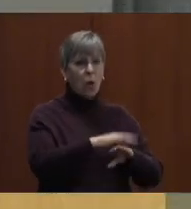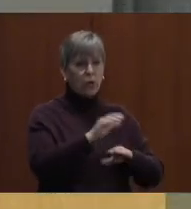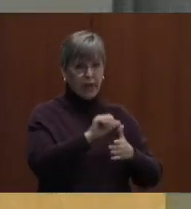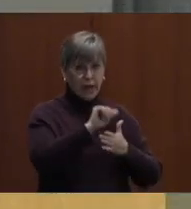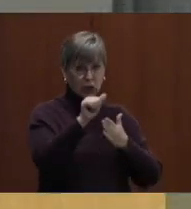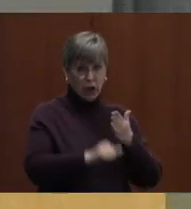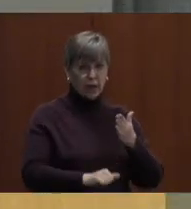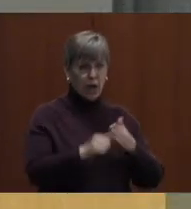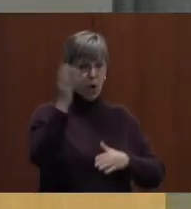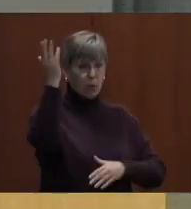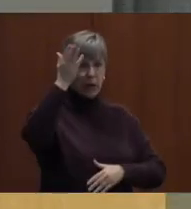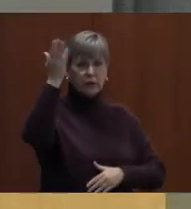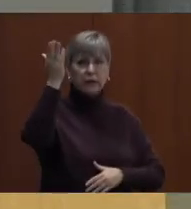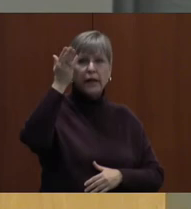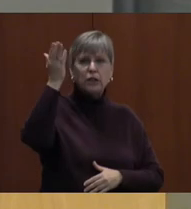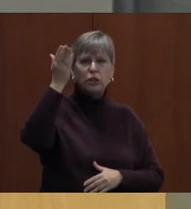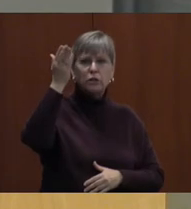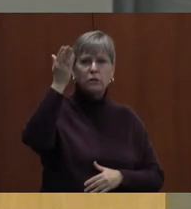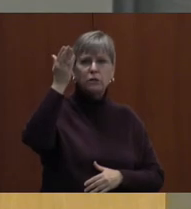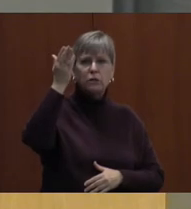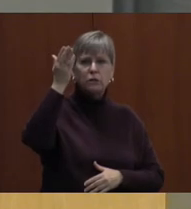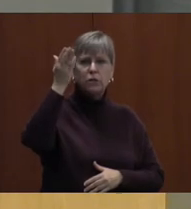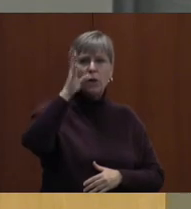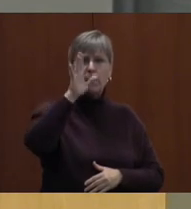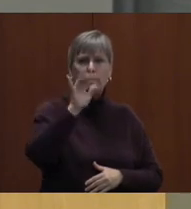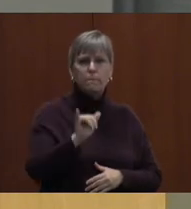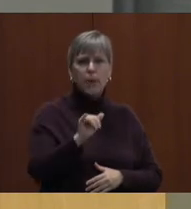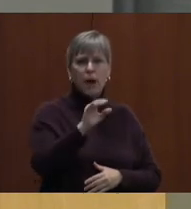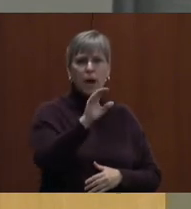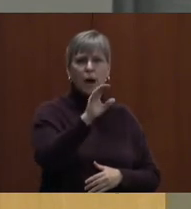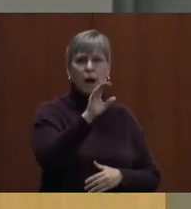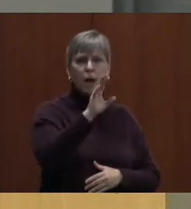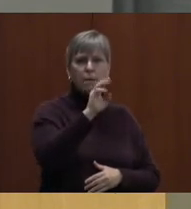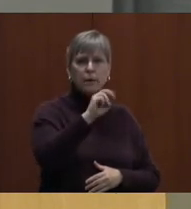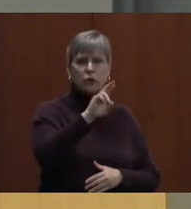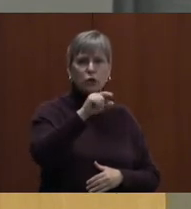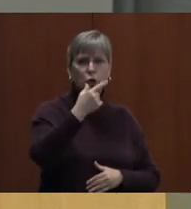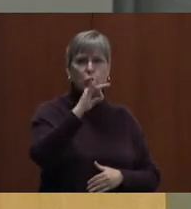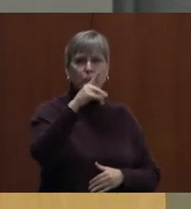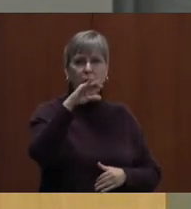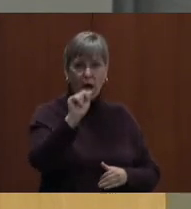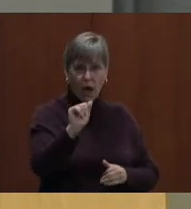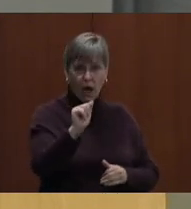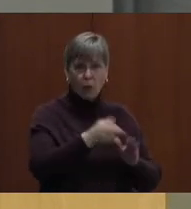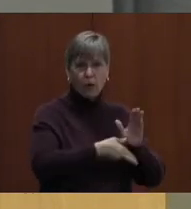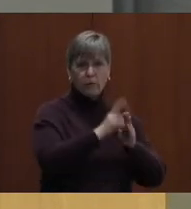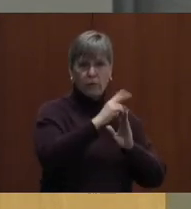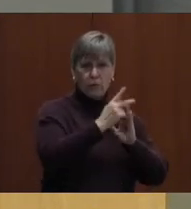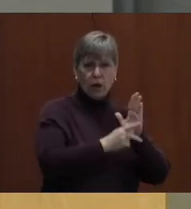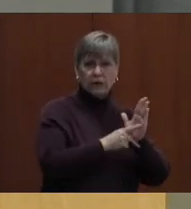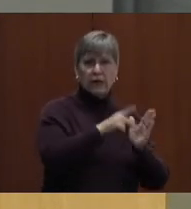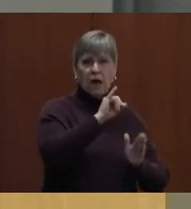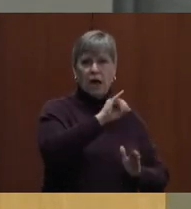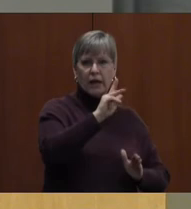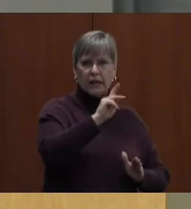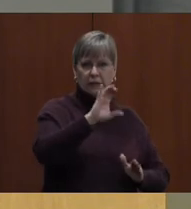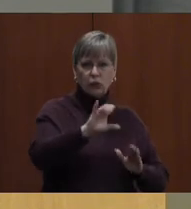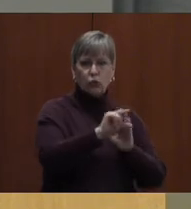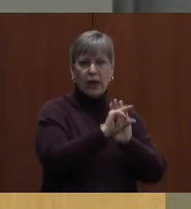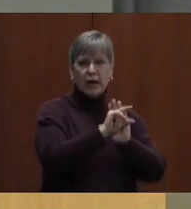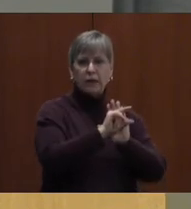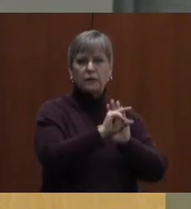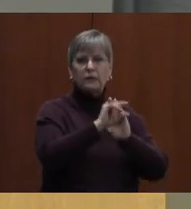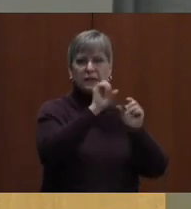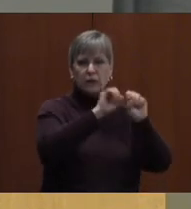will be a presentation by Mr. Gupta and review of policy IKC, the grading system for secondary